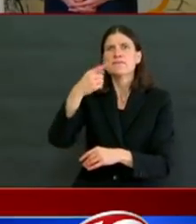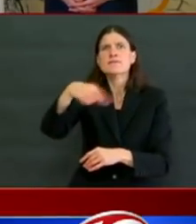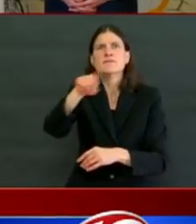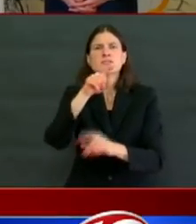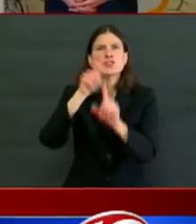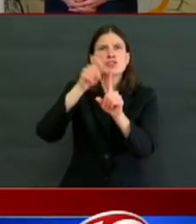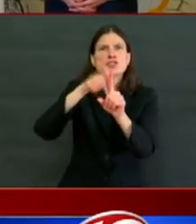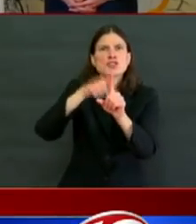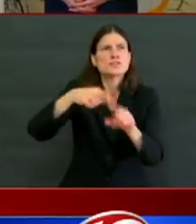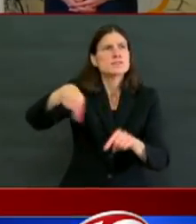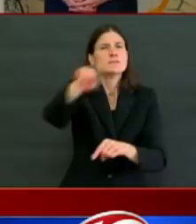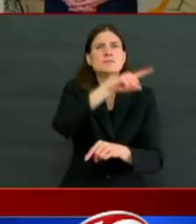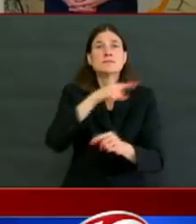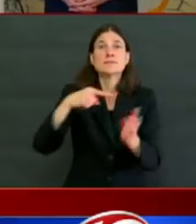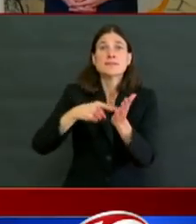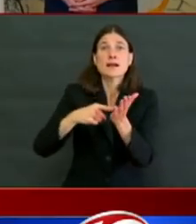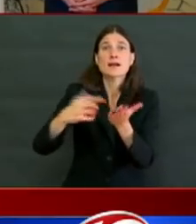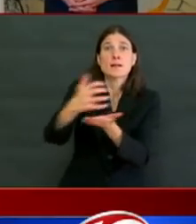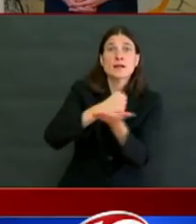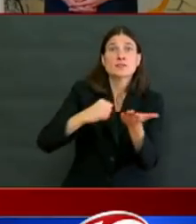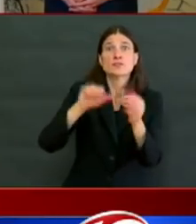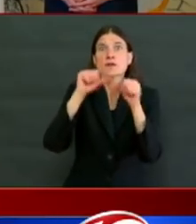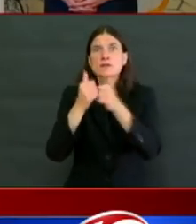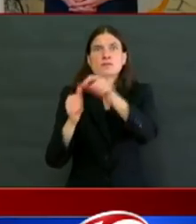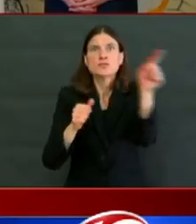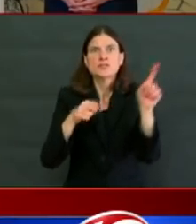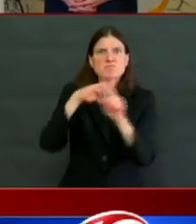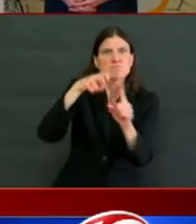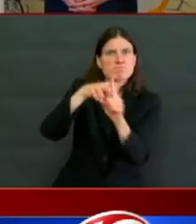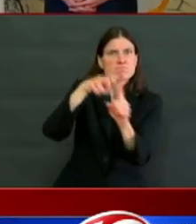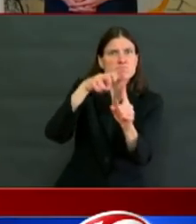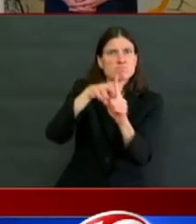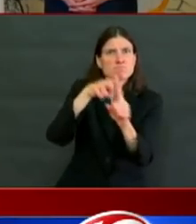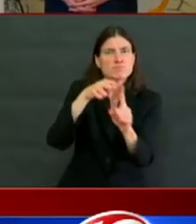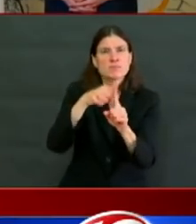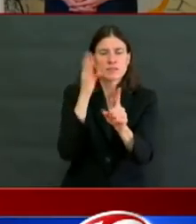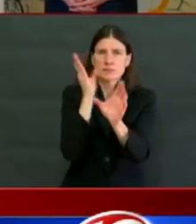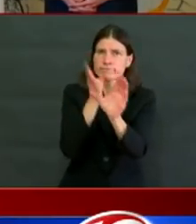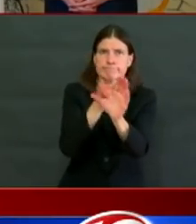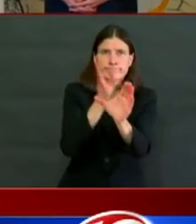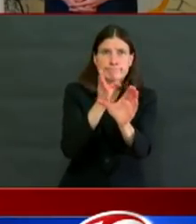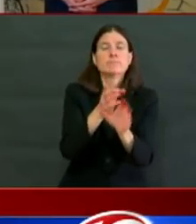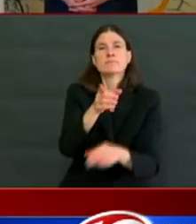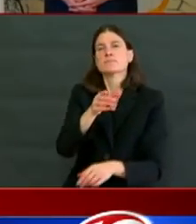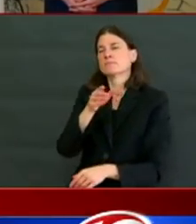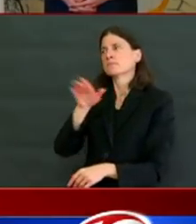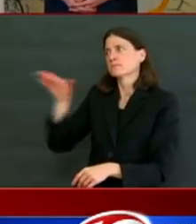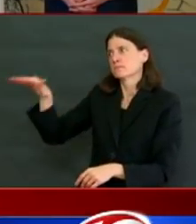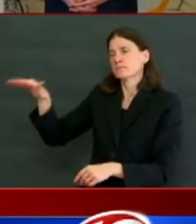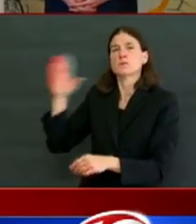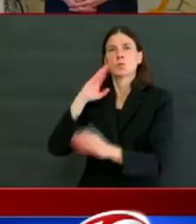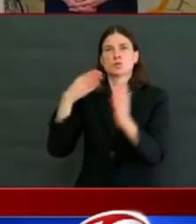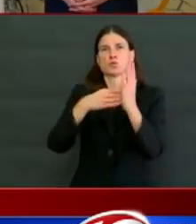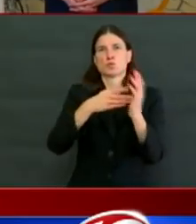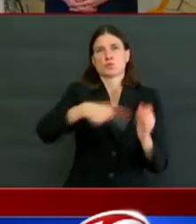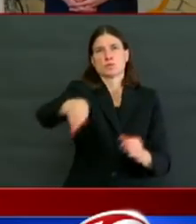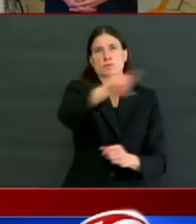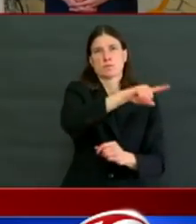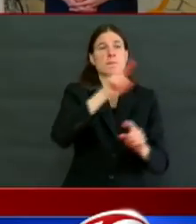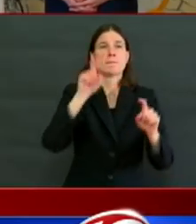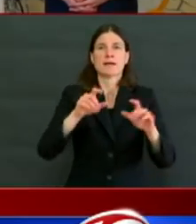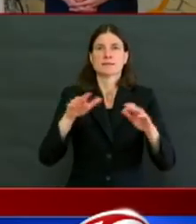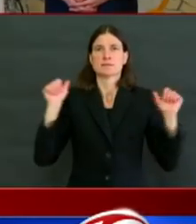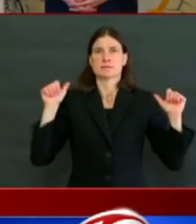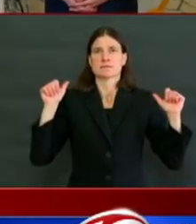against the debt collector to protect you. Now, I do want to say this. The purpose of